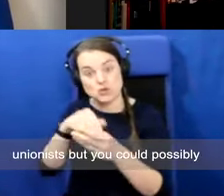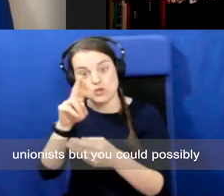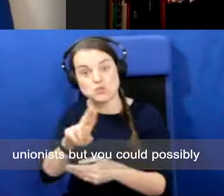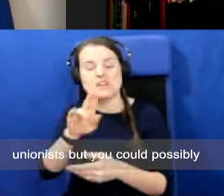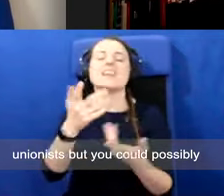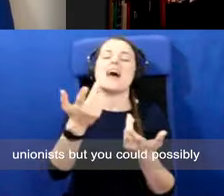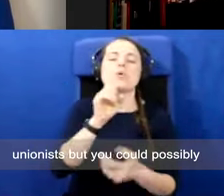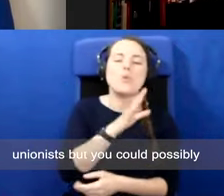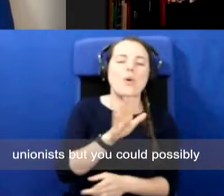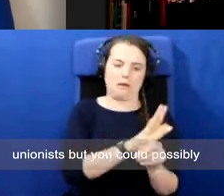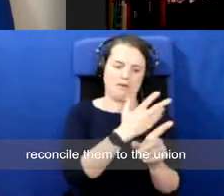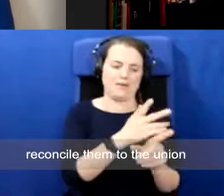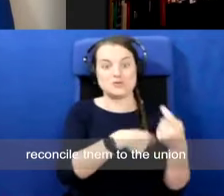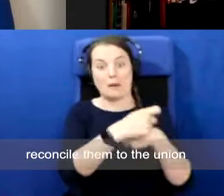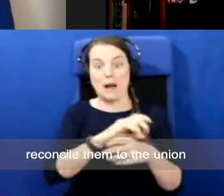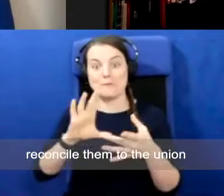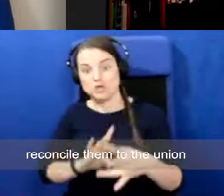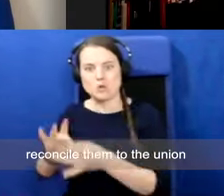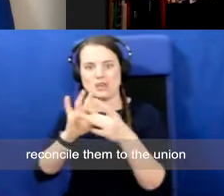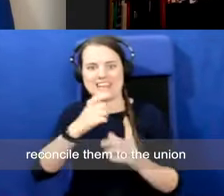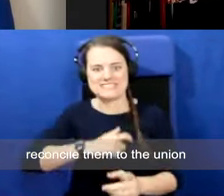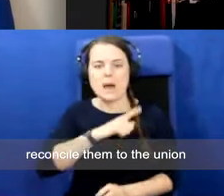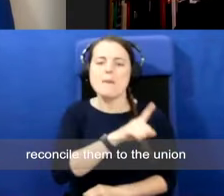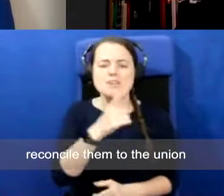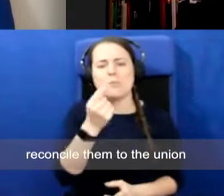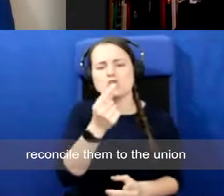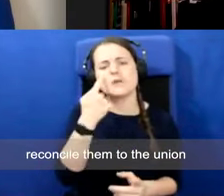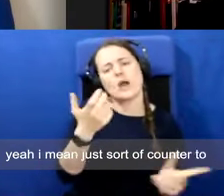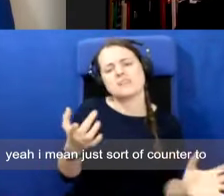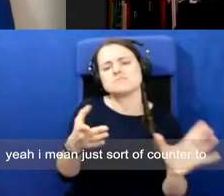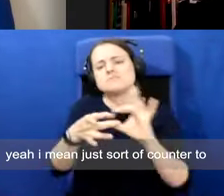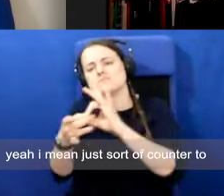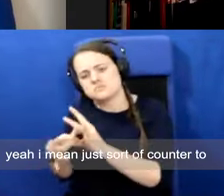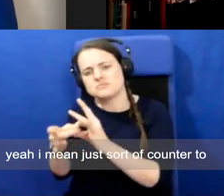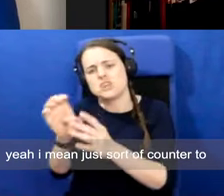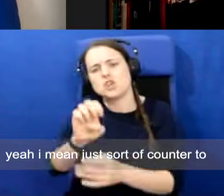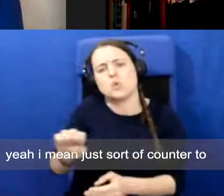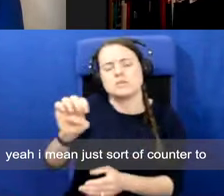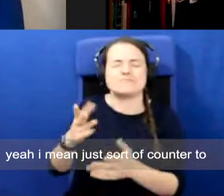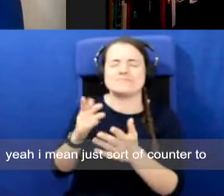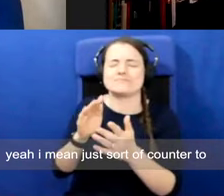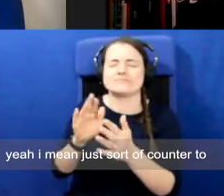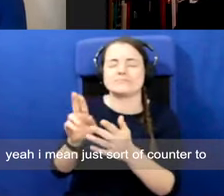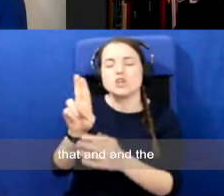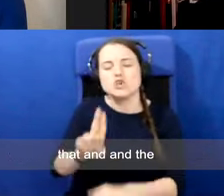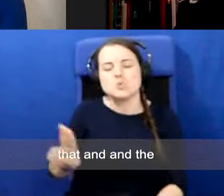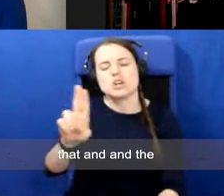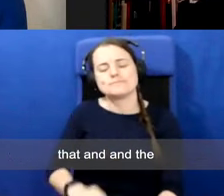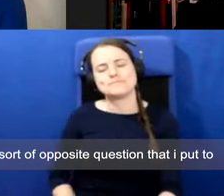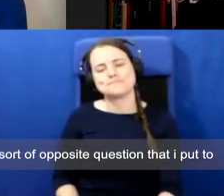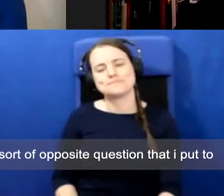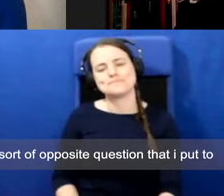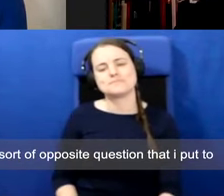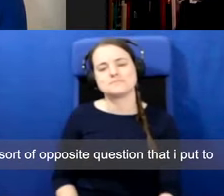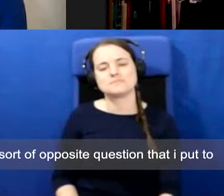unionists, but you could possibly reconcile them to the union. Yeah, mean, just to sort of counter to that and